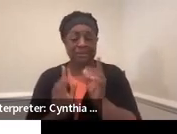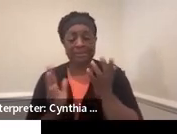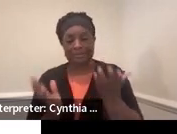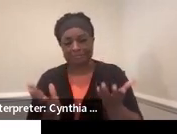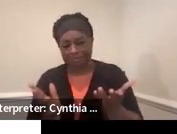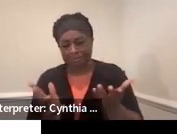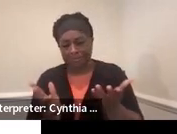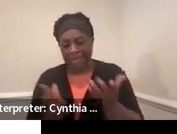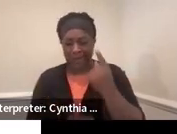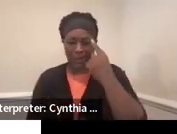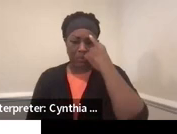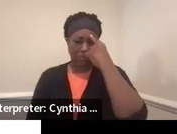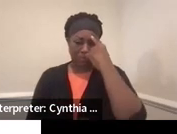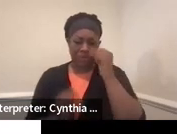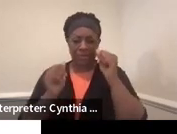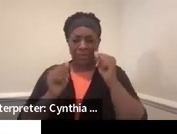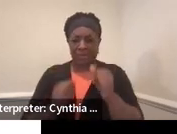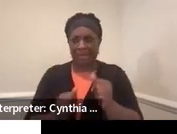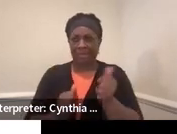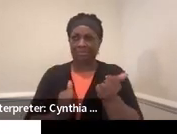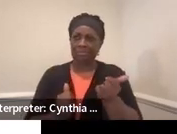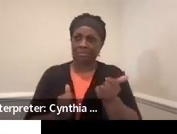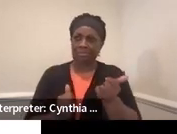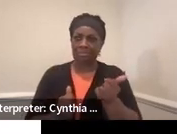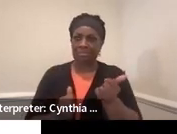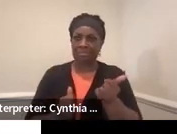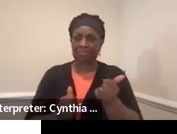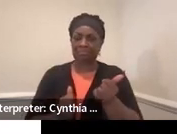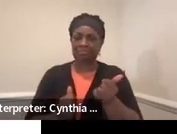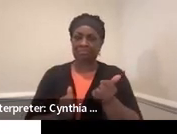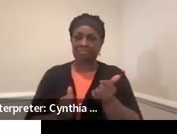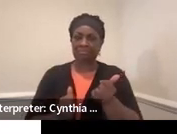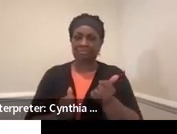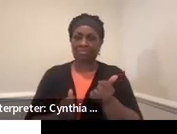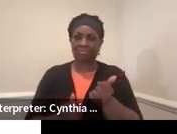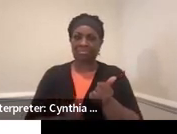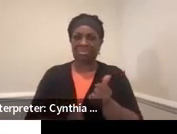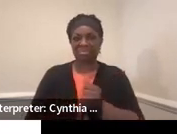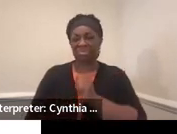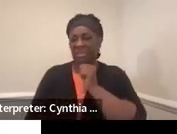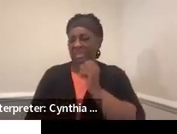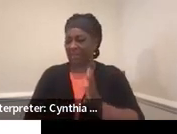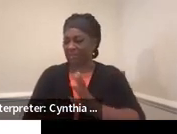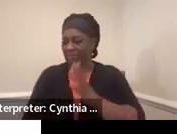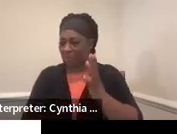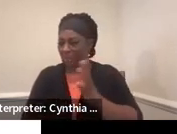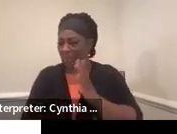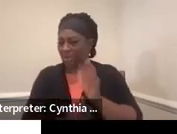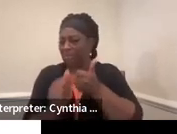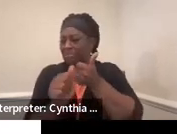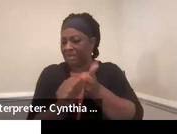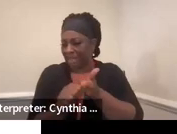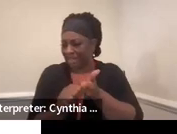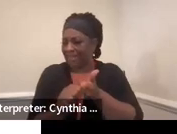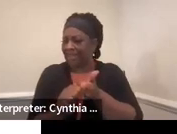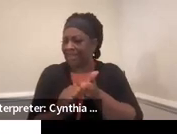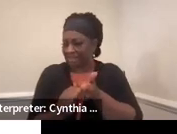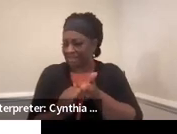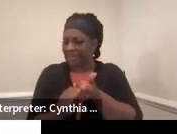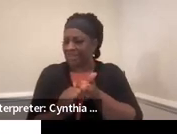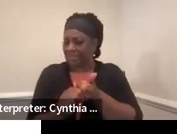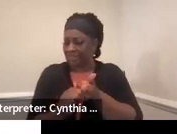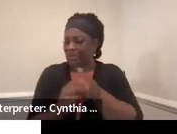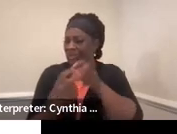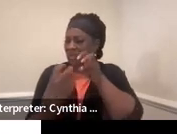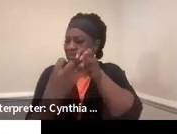think, I don't think you could do anything other than that to be compliant. Like, that's sort of the lowest one you can do, is to